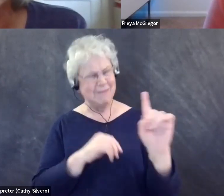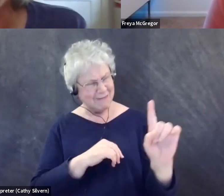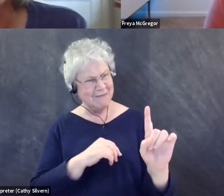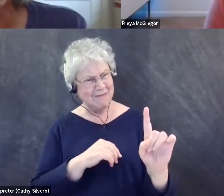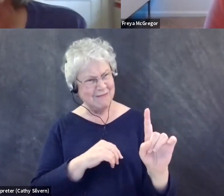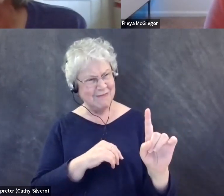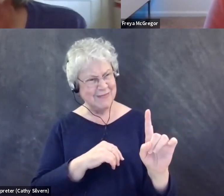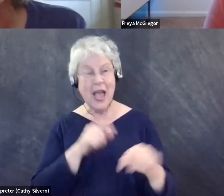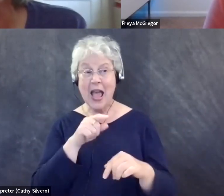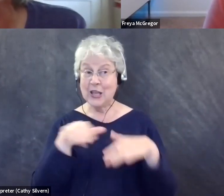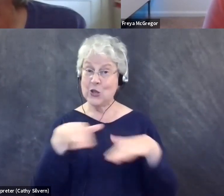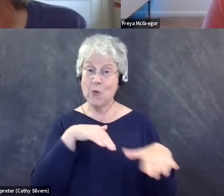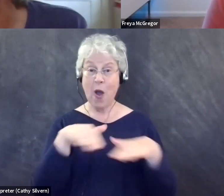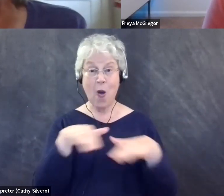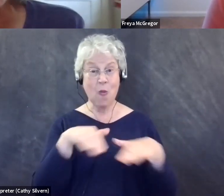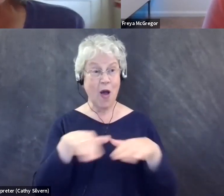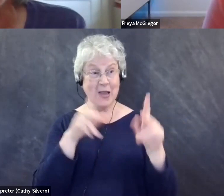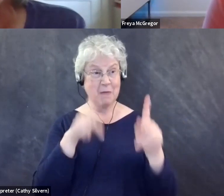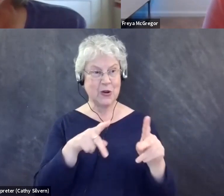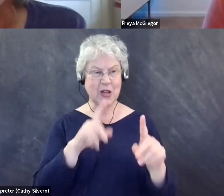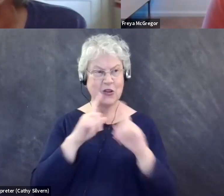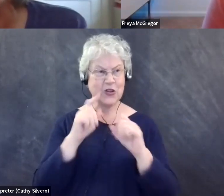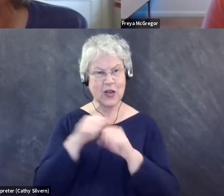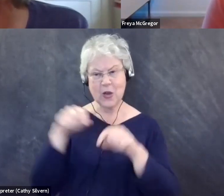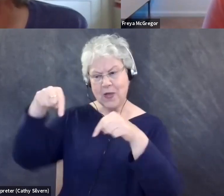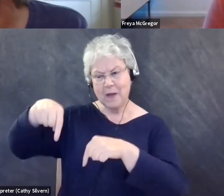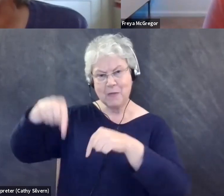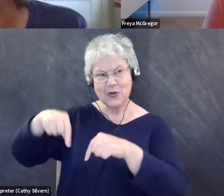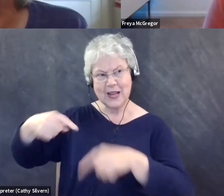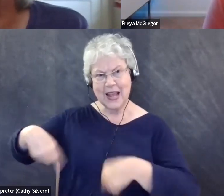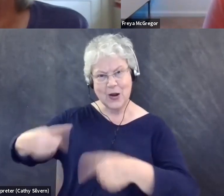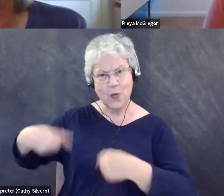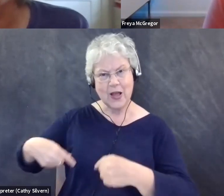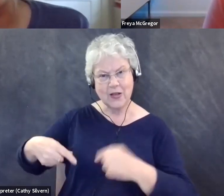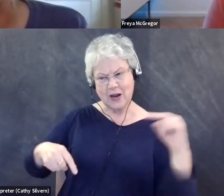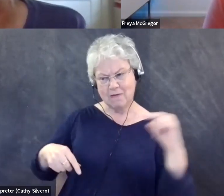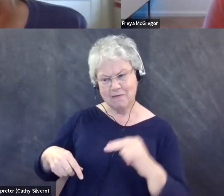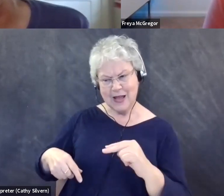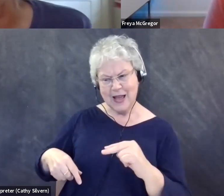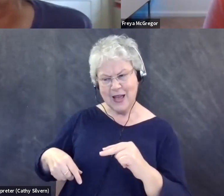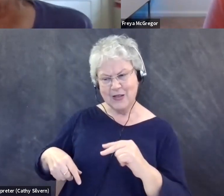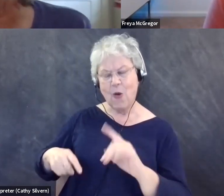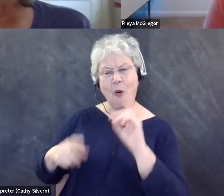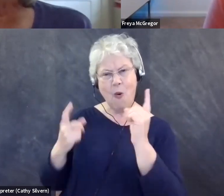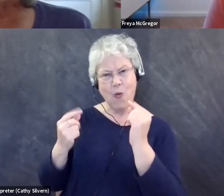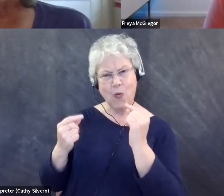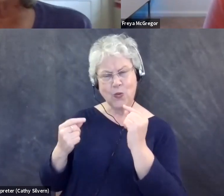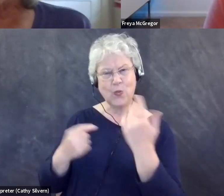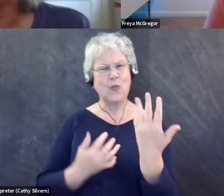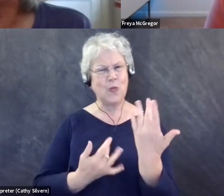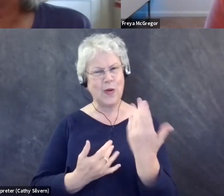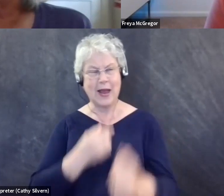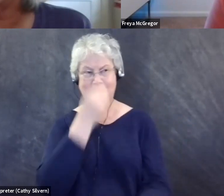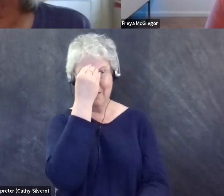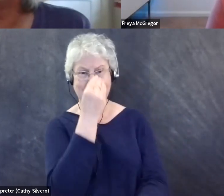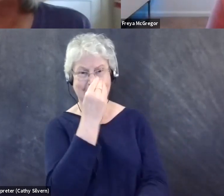You are a walking person talking to a person in a wheelchair. So step back a bit. And let me tell you